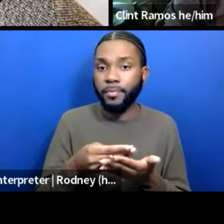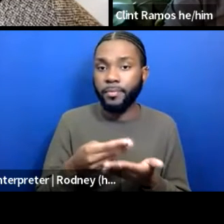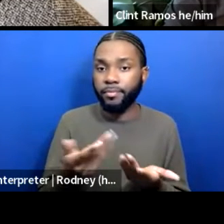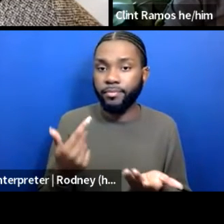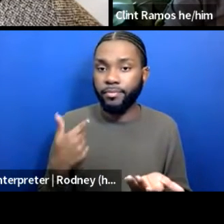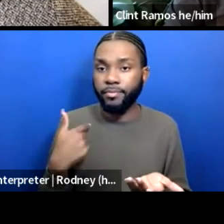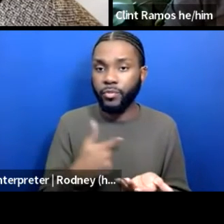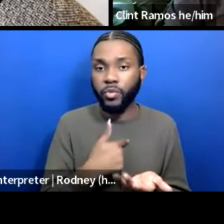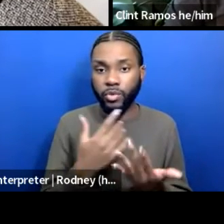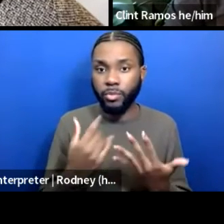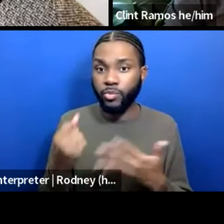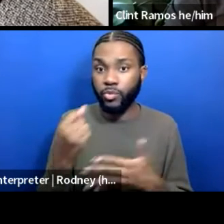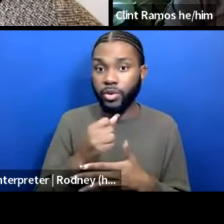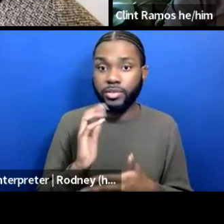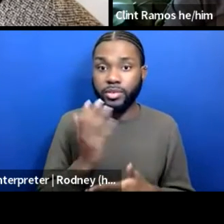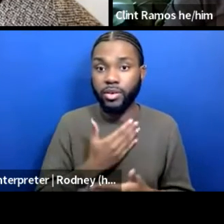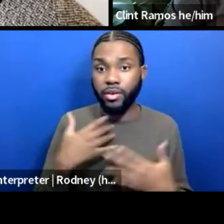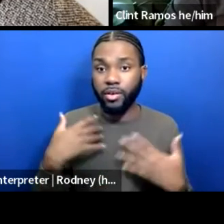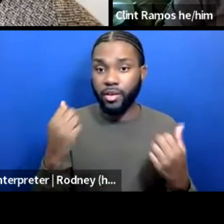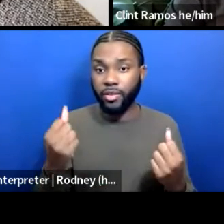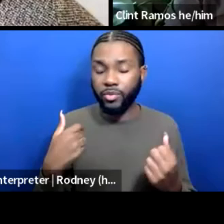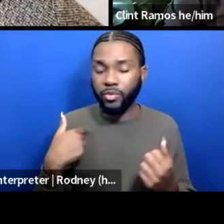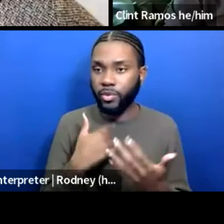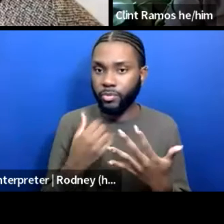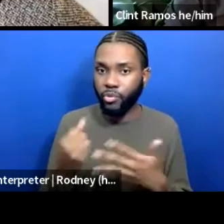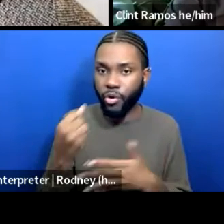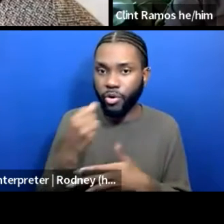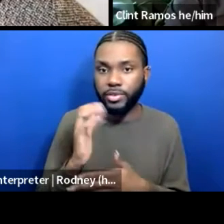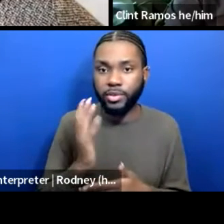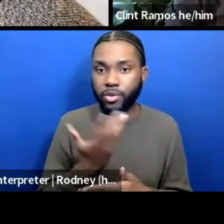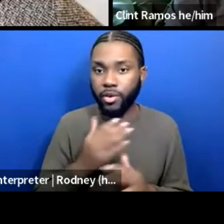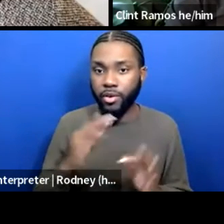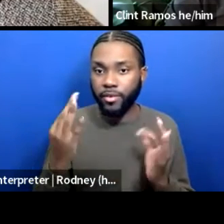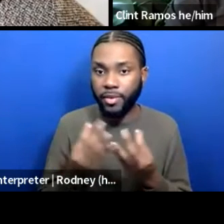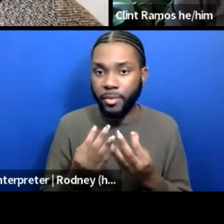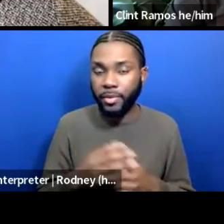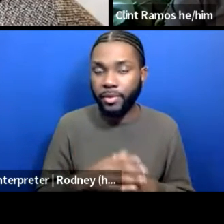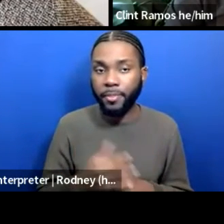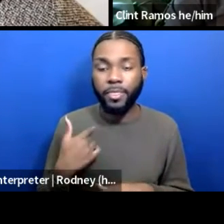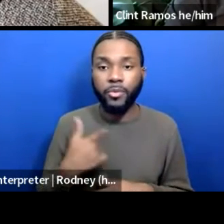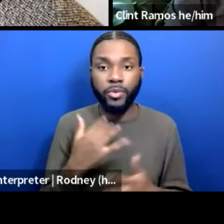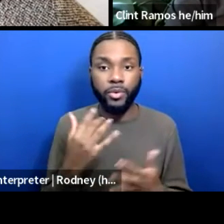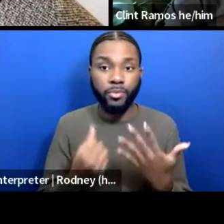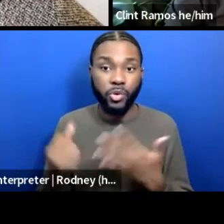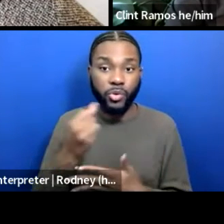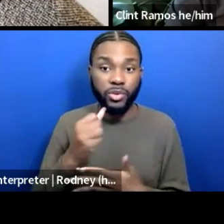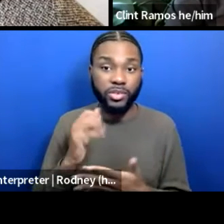prioritizing our health, we are prioritizing our family, we are prioritizing the future.